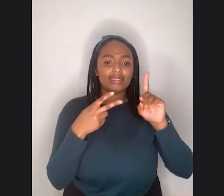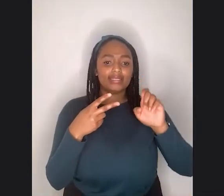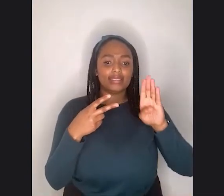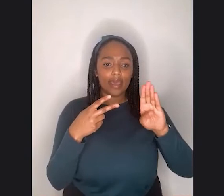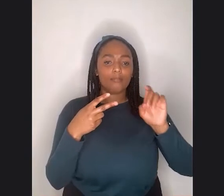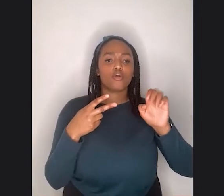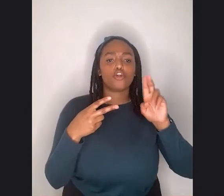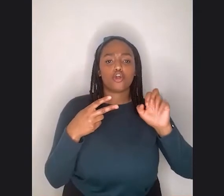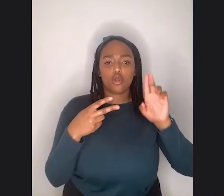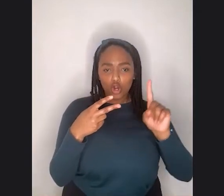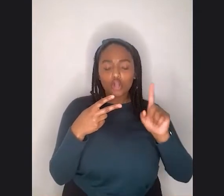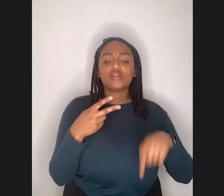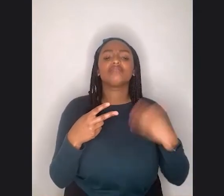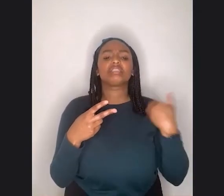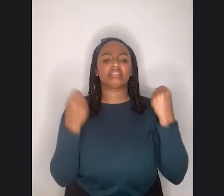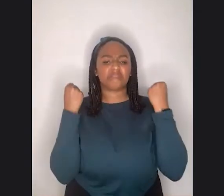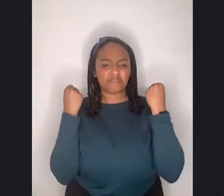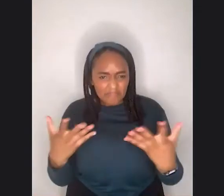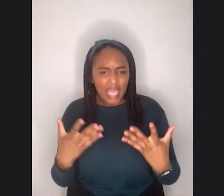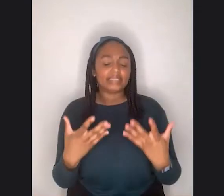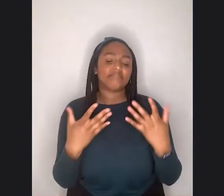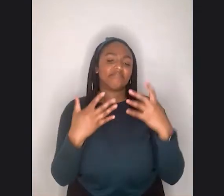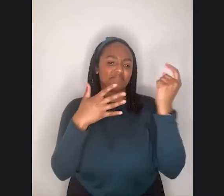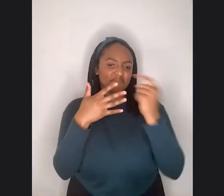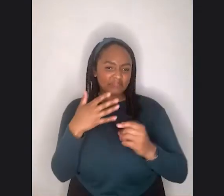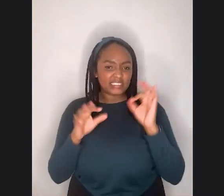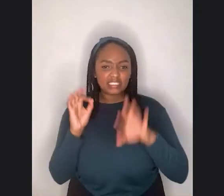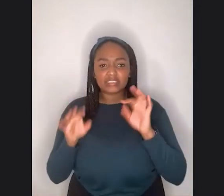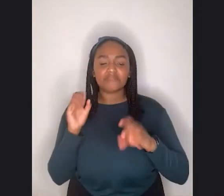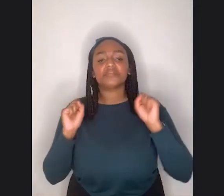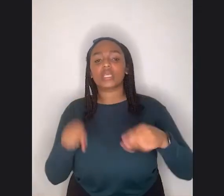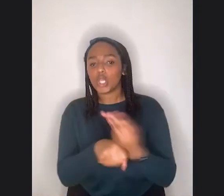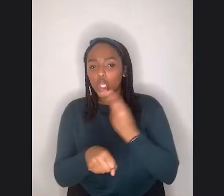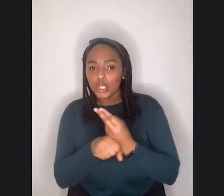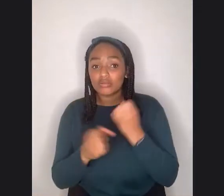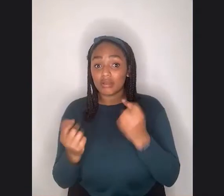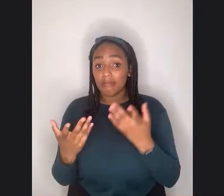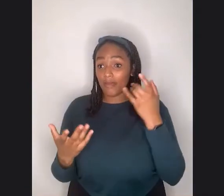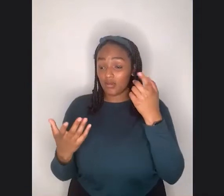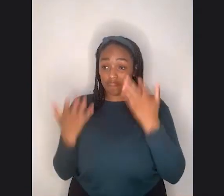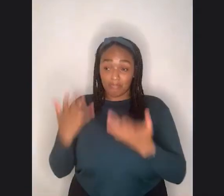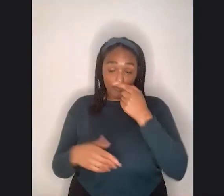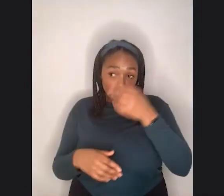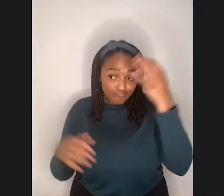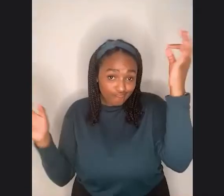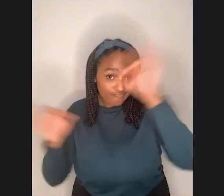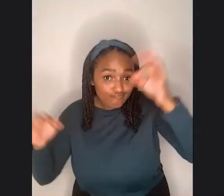some great tips. think that many of, you know, but many of your colleagues would not even think about regarding everything from, you know, make sure you have chairs that fit